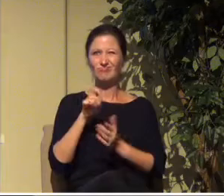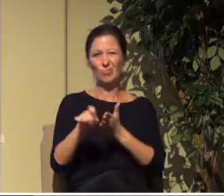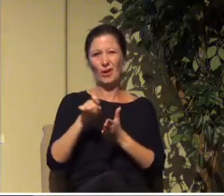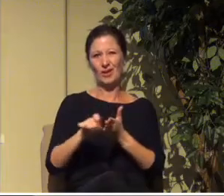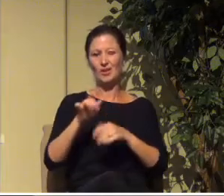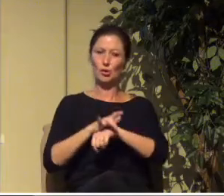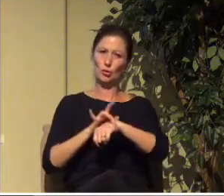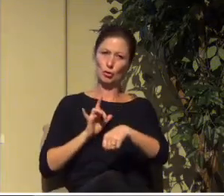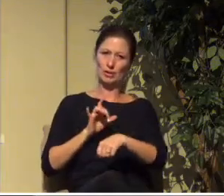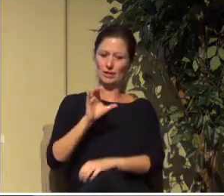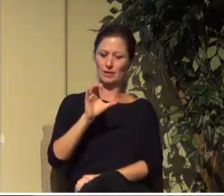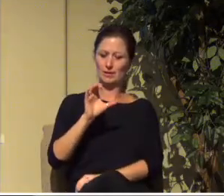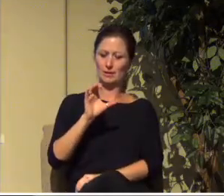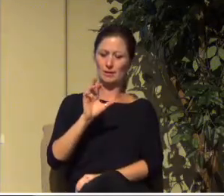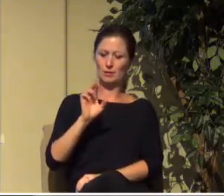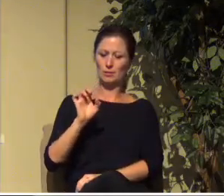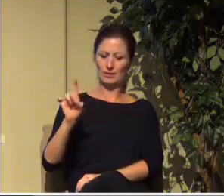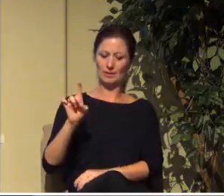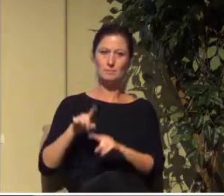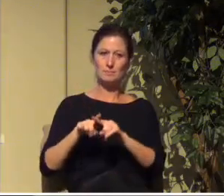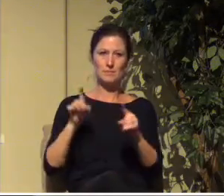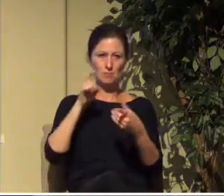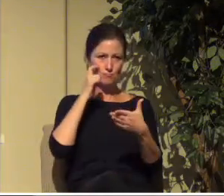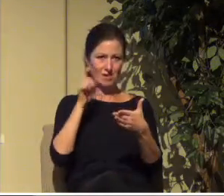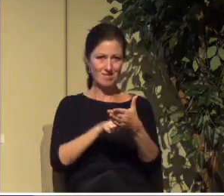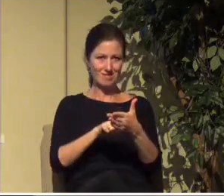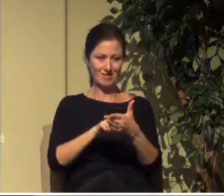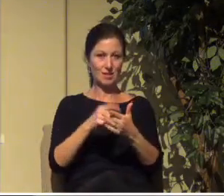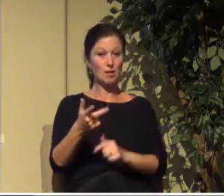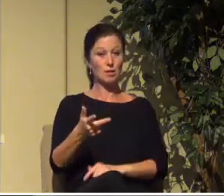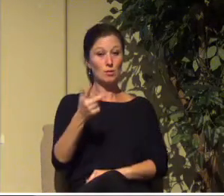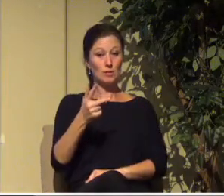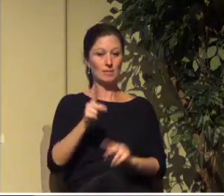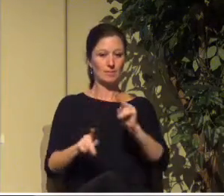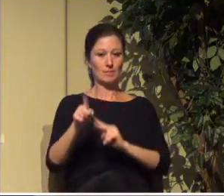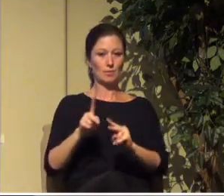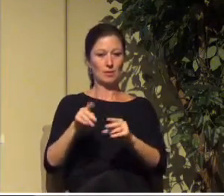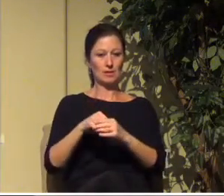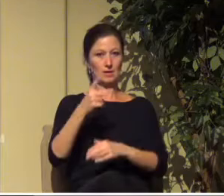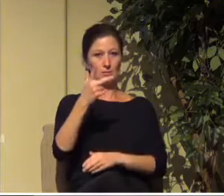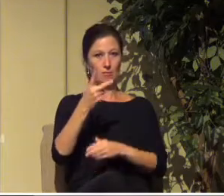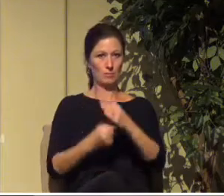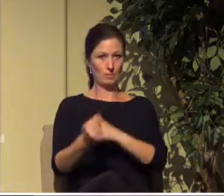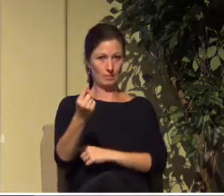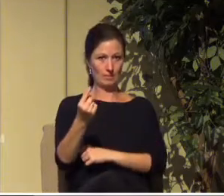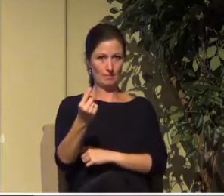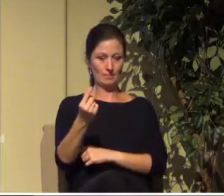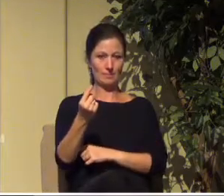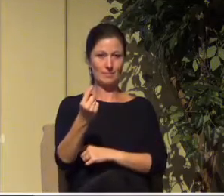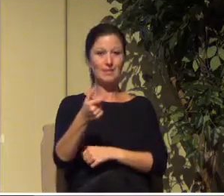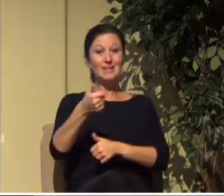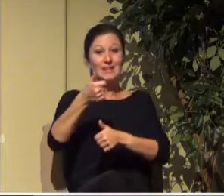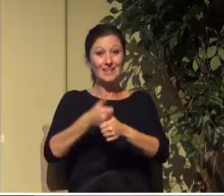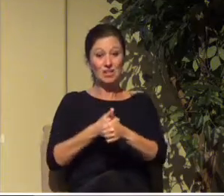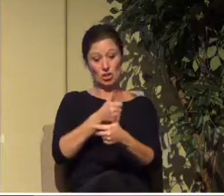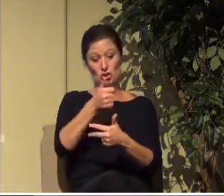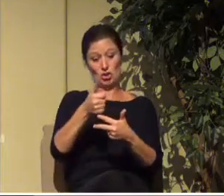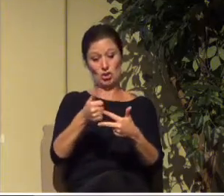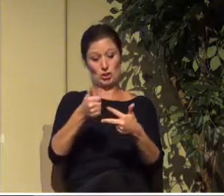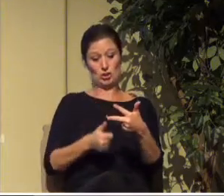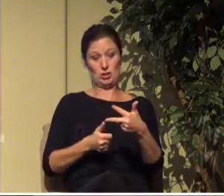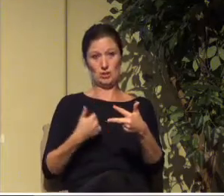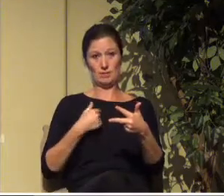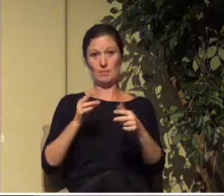clearly seem to recognize the three persons of the Trinity and how each has distinct and important